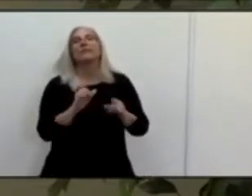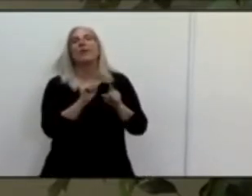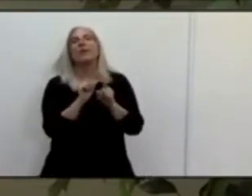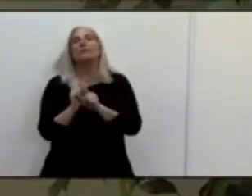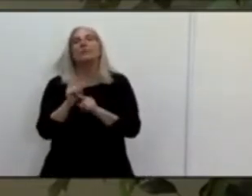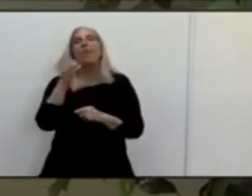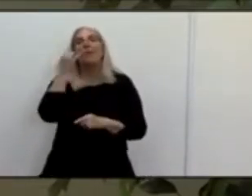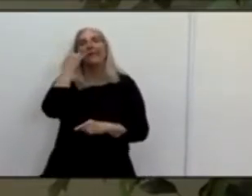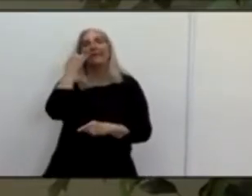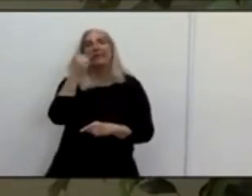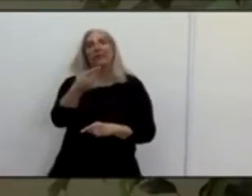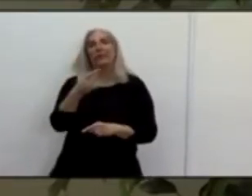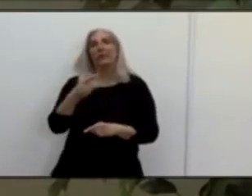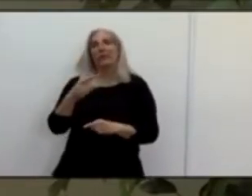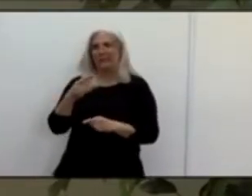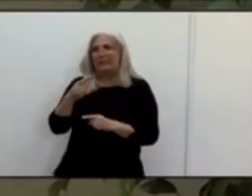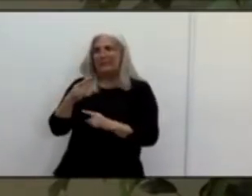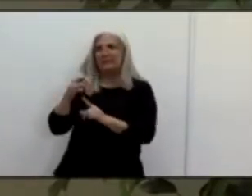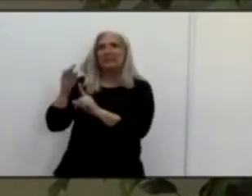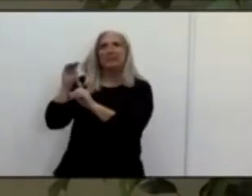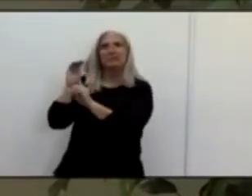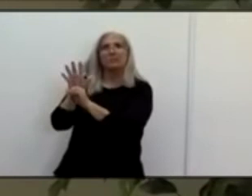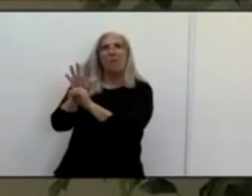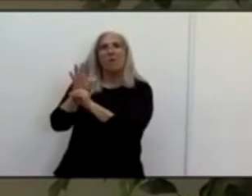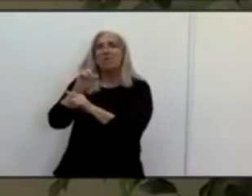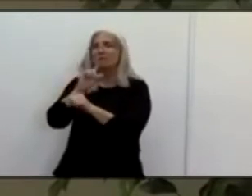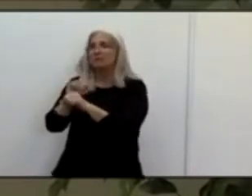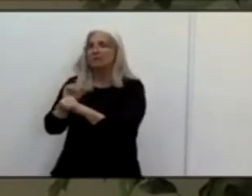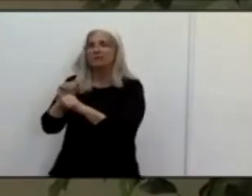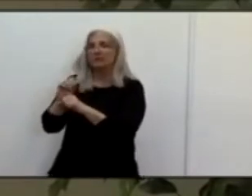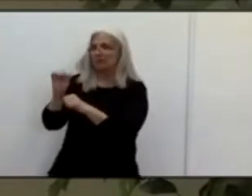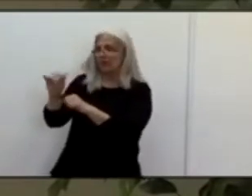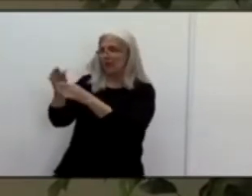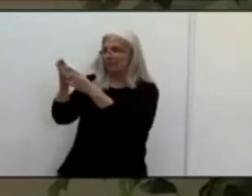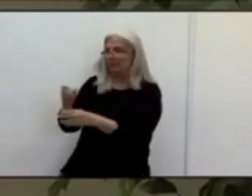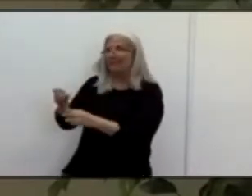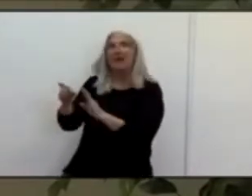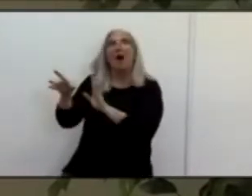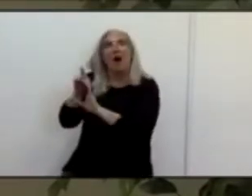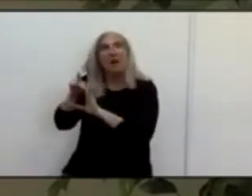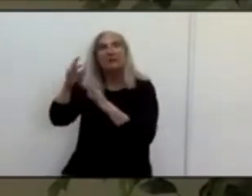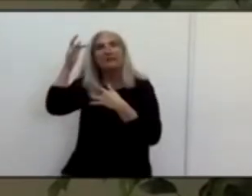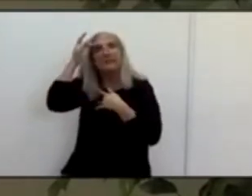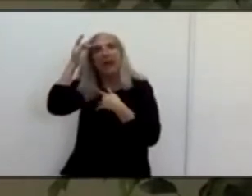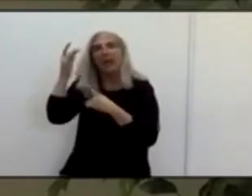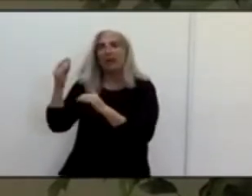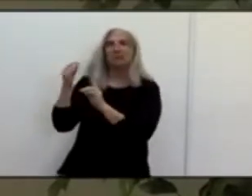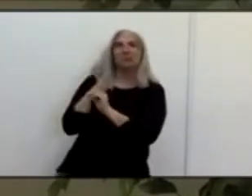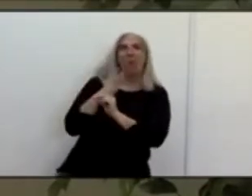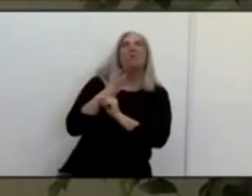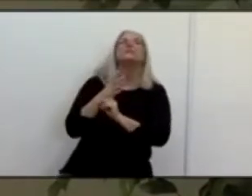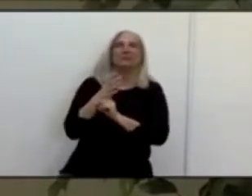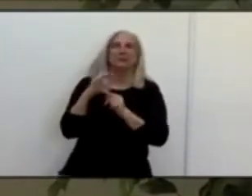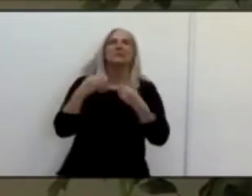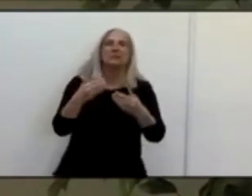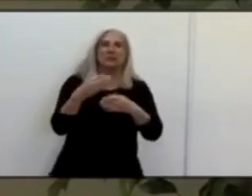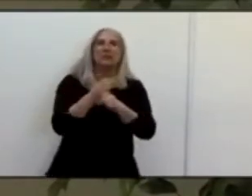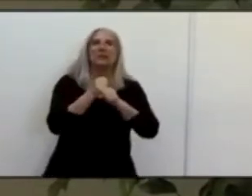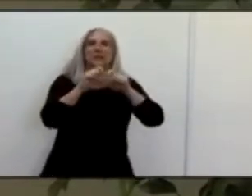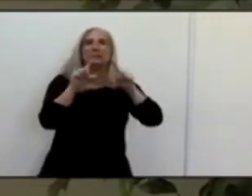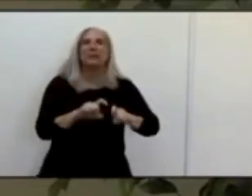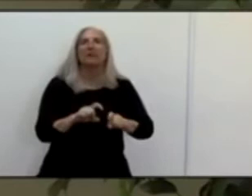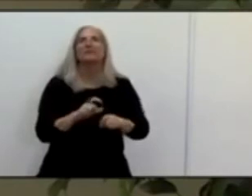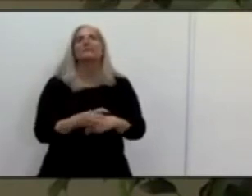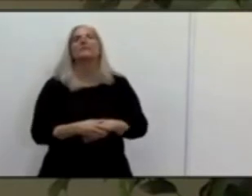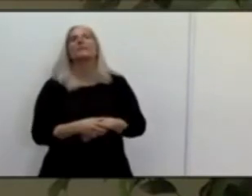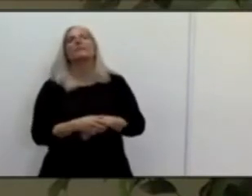with someone who is a known positive. And then the third category is if you're experiencing any type of COVID-like symptoms, which, you know,